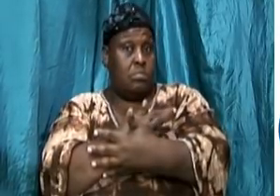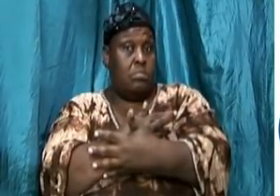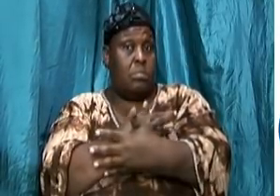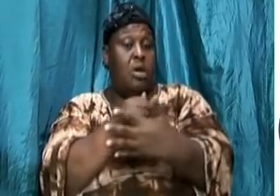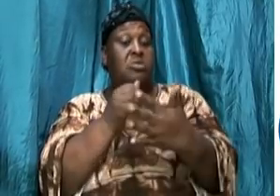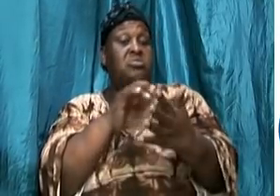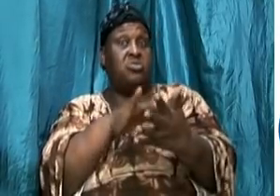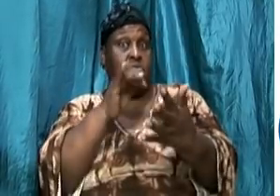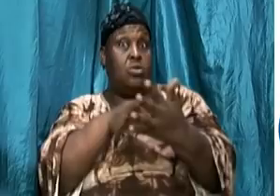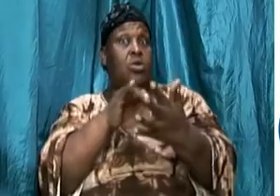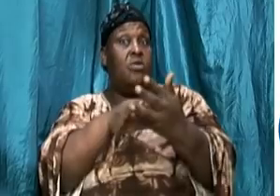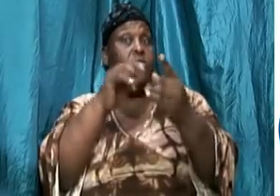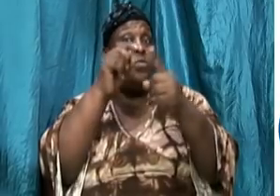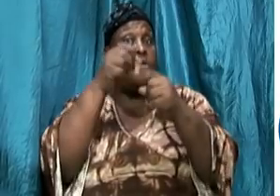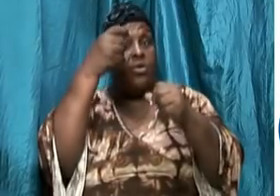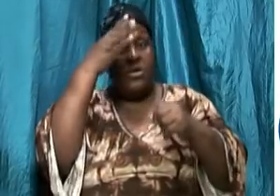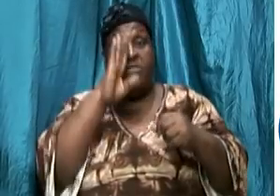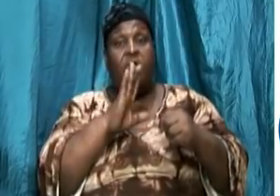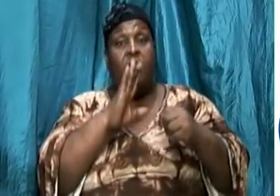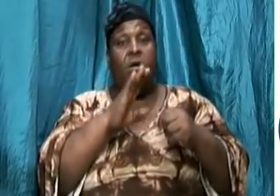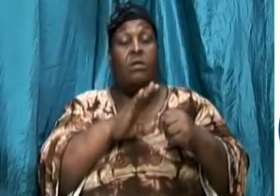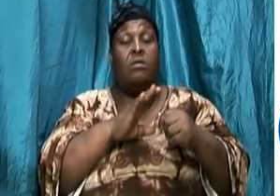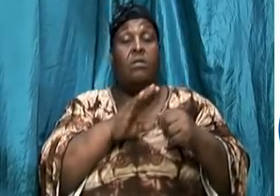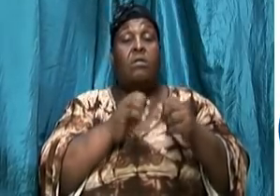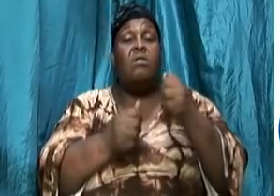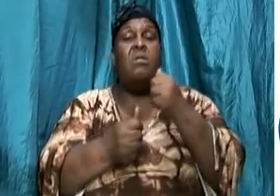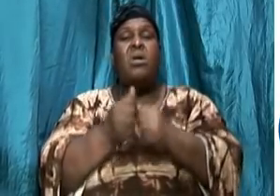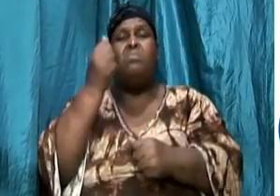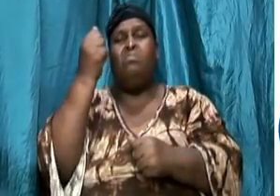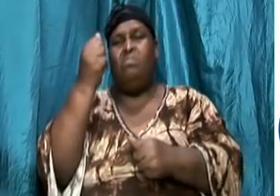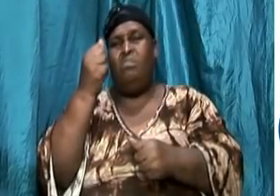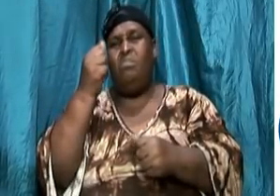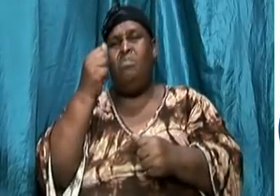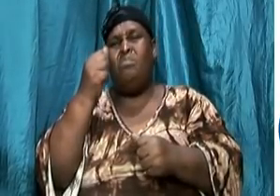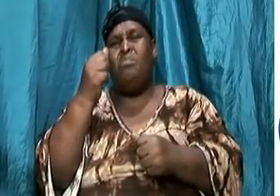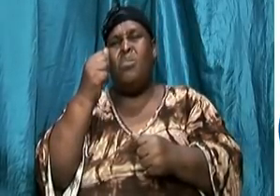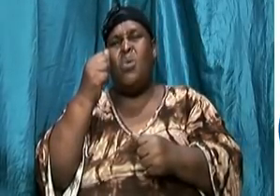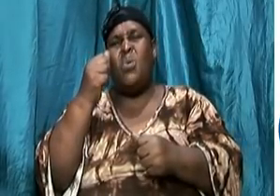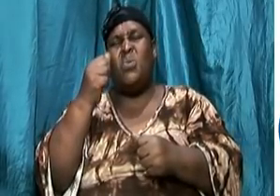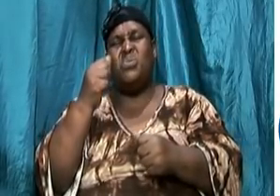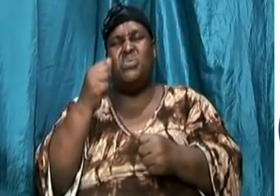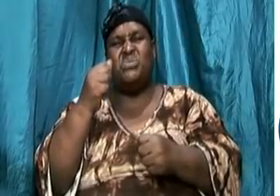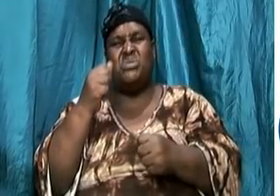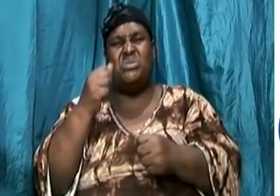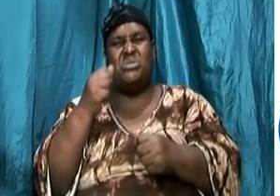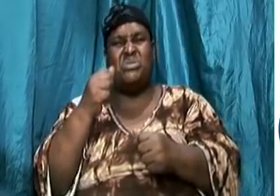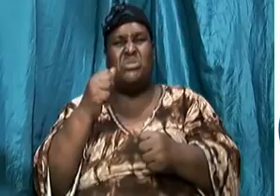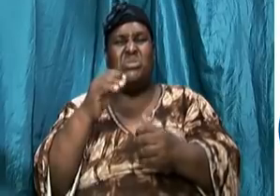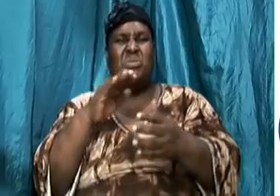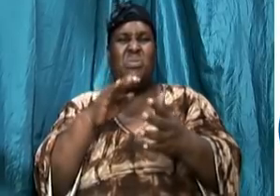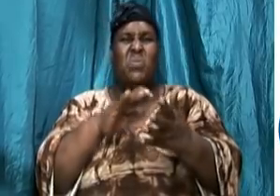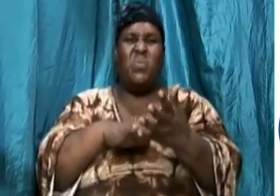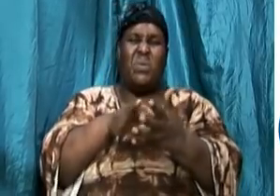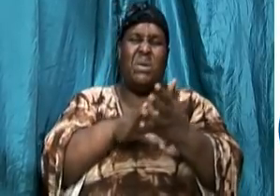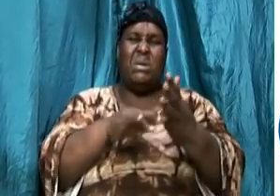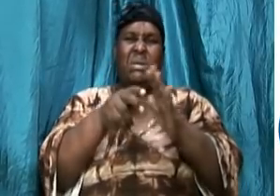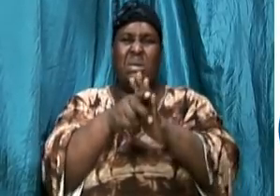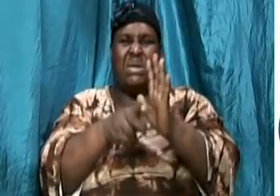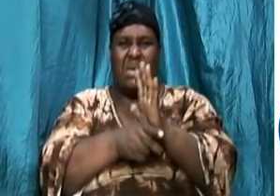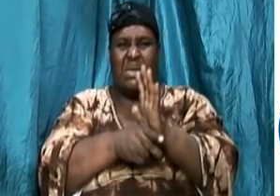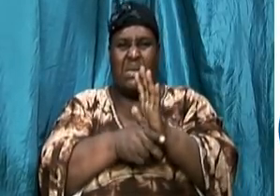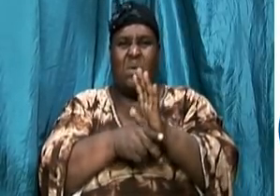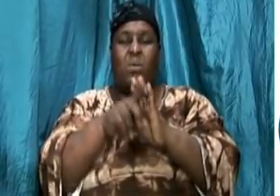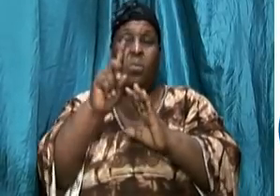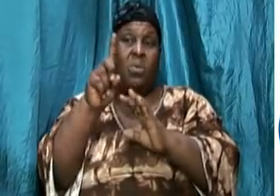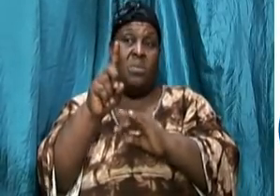some of the most common open doors that Satan used to gain access into our lives right are